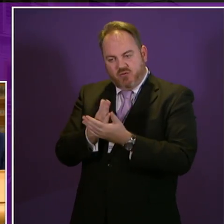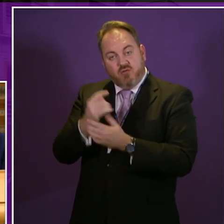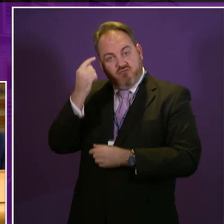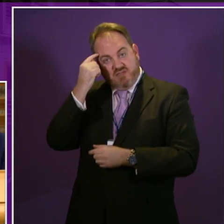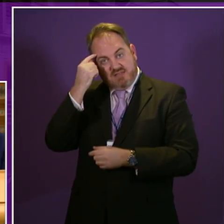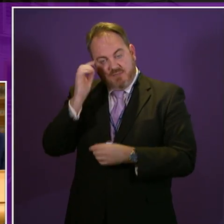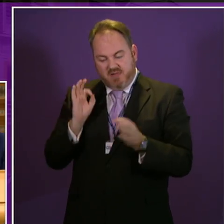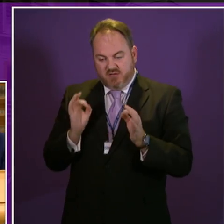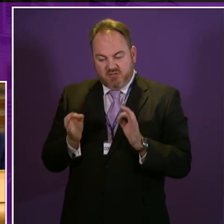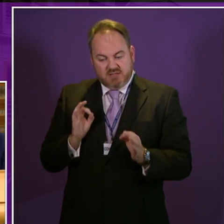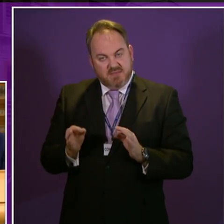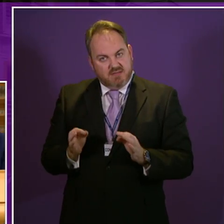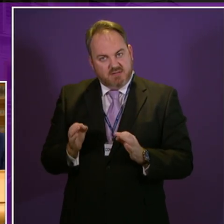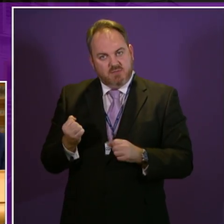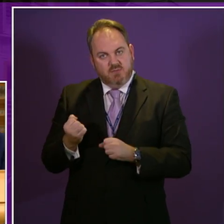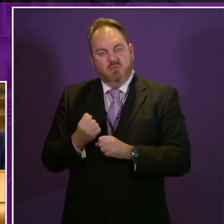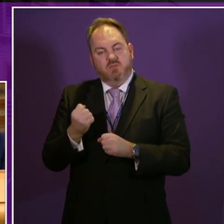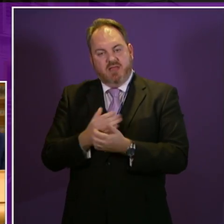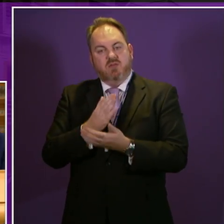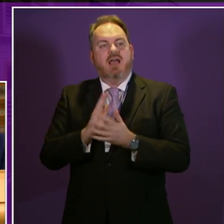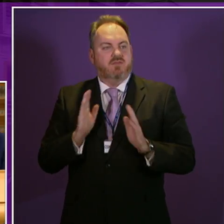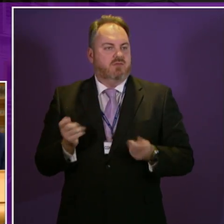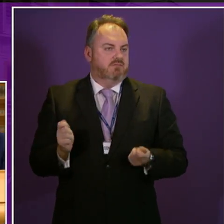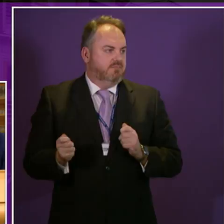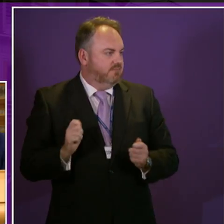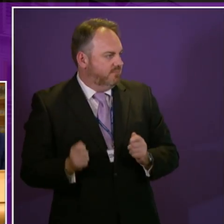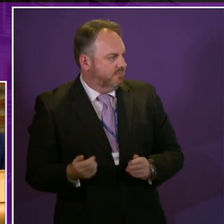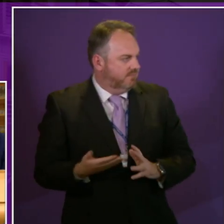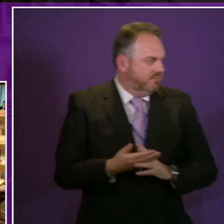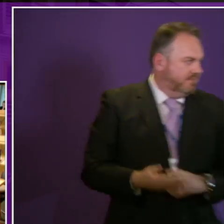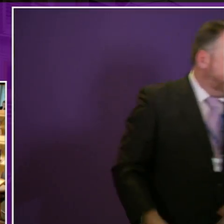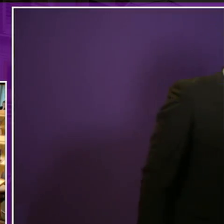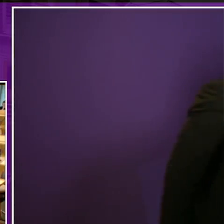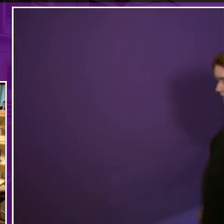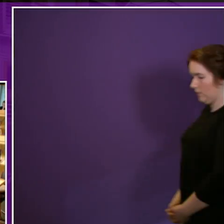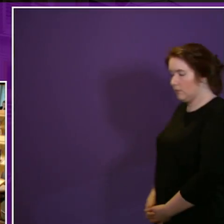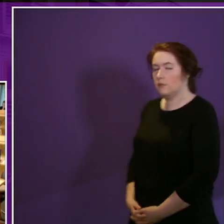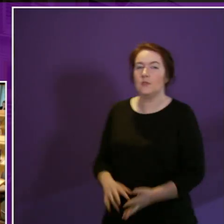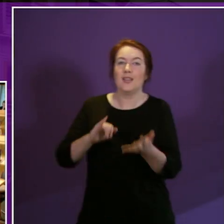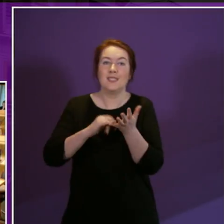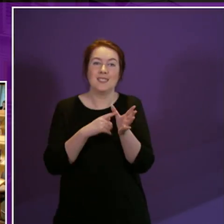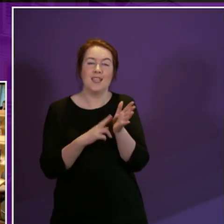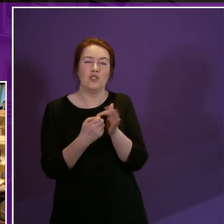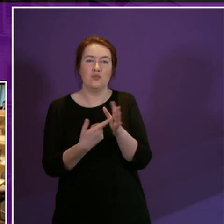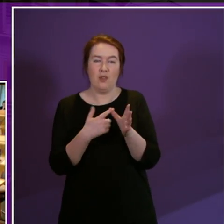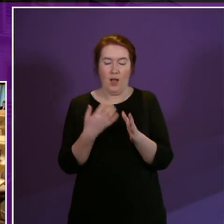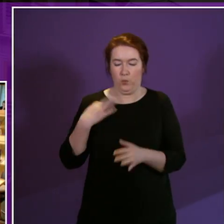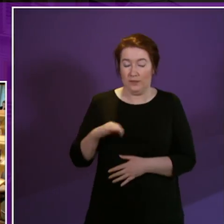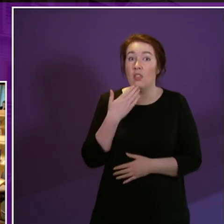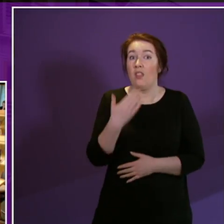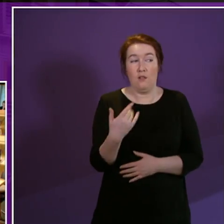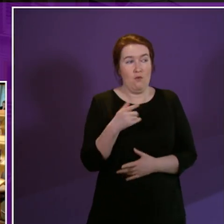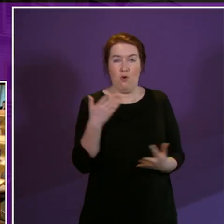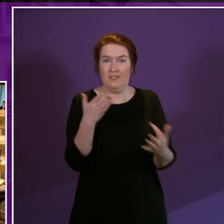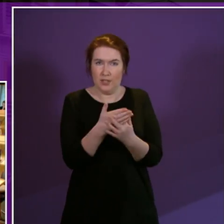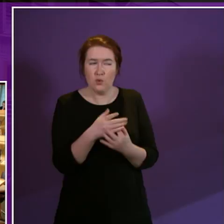employers and service providers. Happy to give away to Sandra White. Sandra White. I thank the member for taking intervention and hopefully continue on